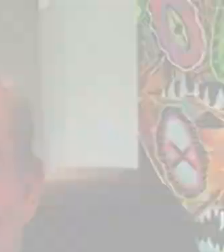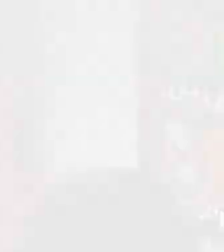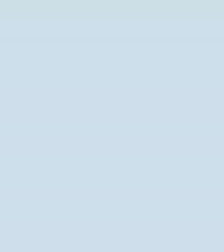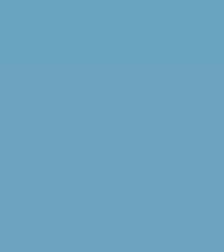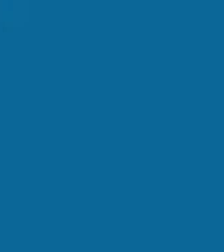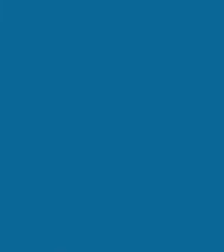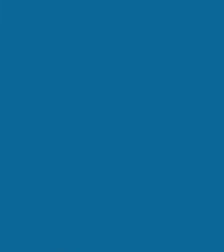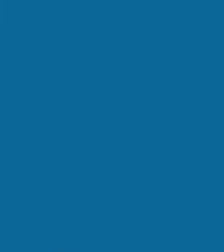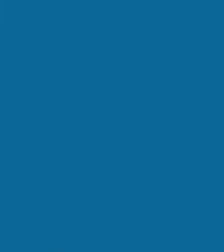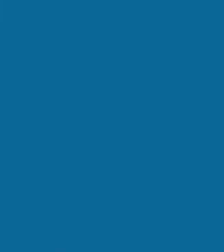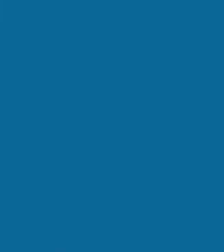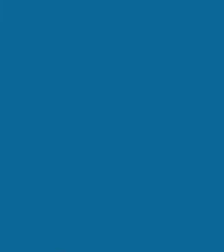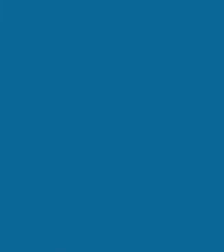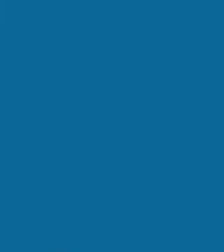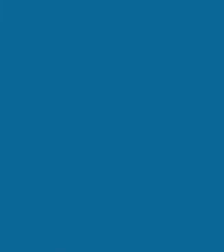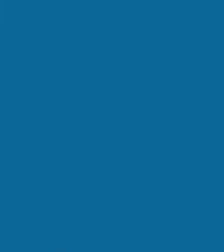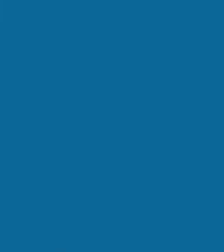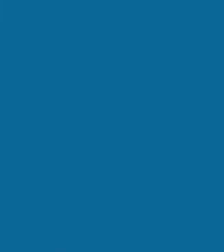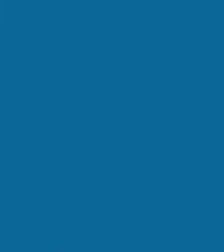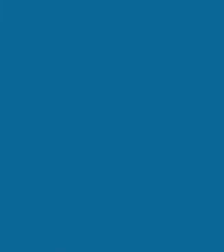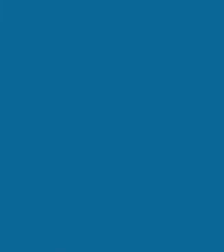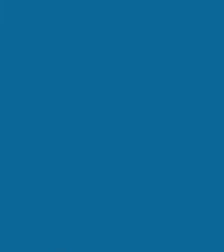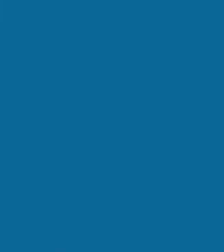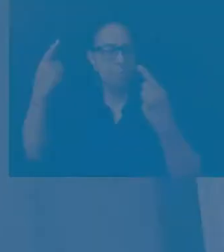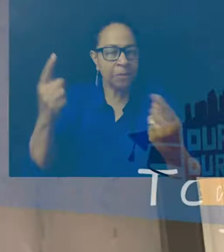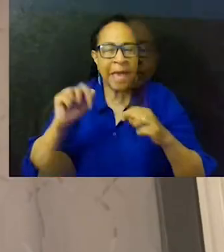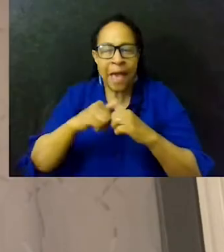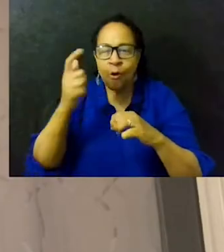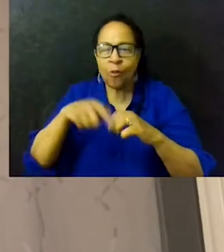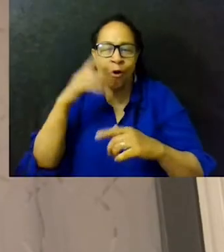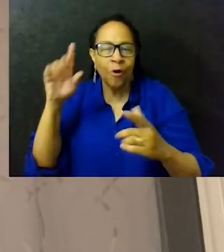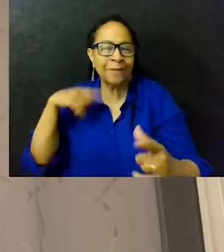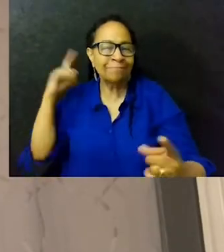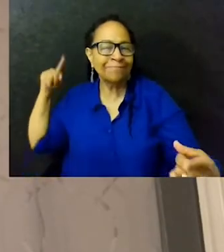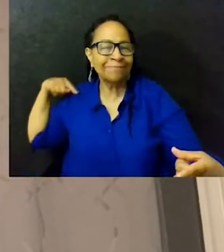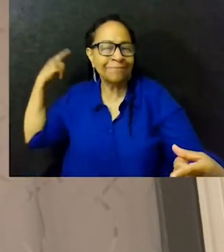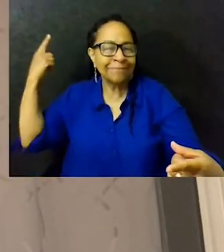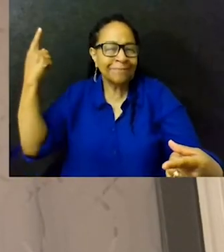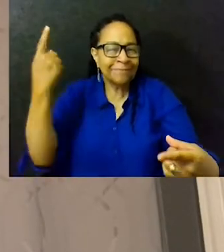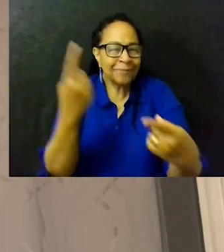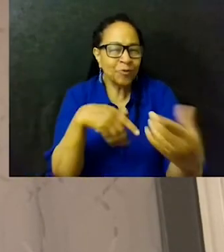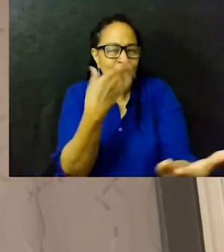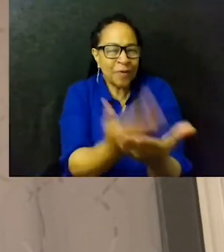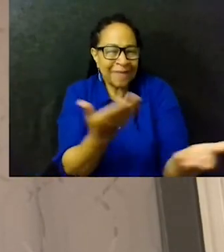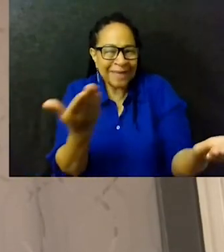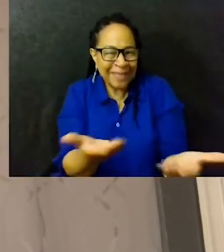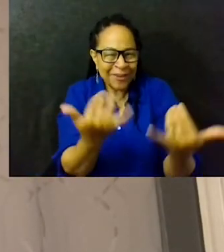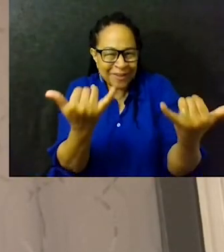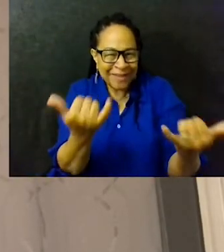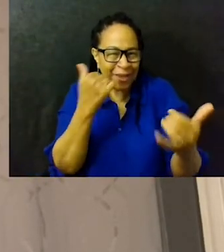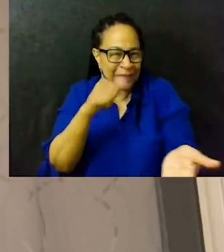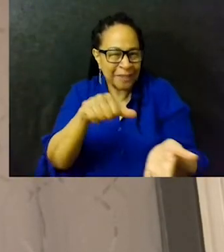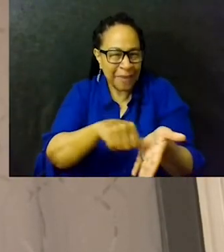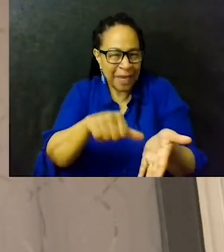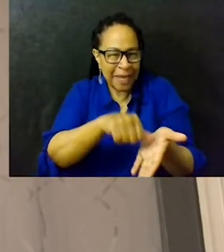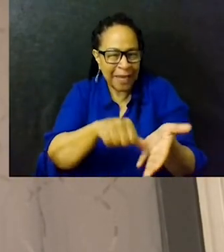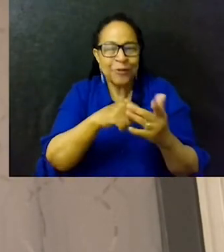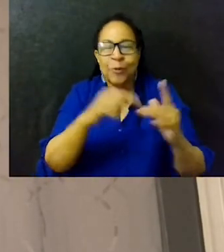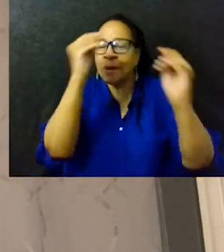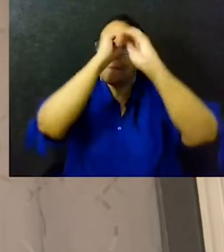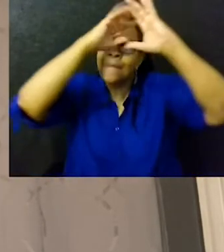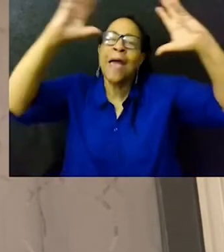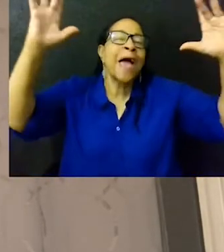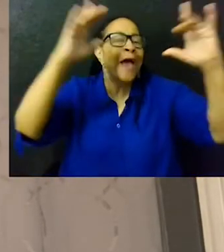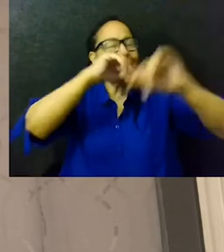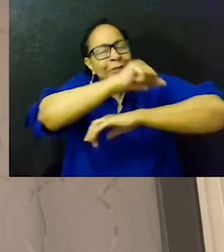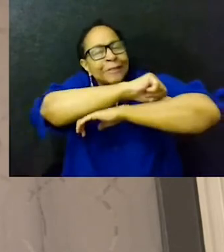You did it. 13 years. That's how long it took to get to this page. And I know most of us always imagine walking across that bright,